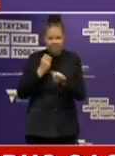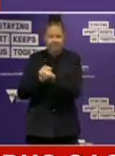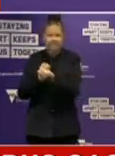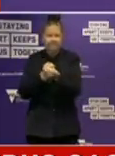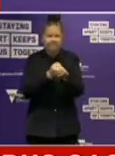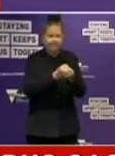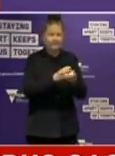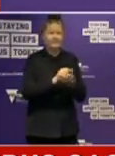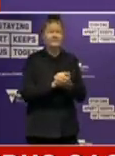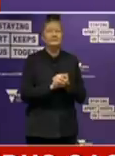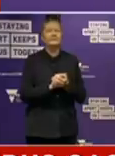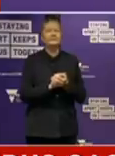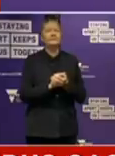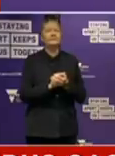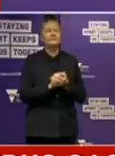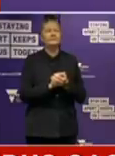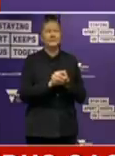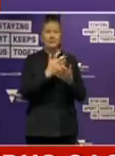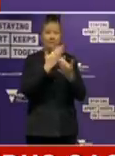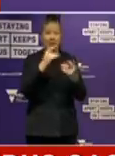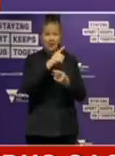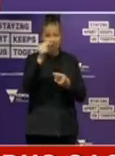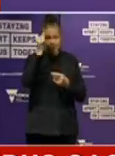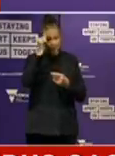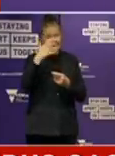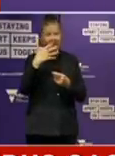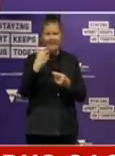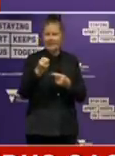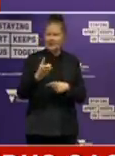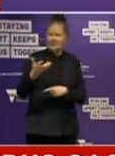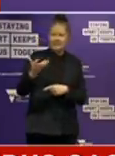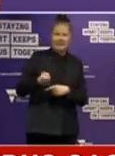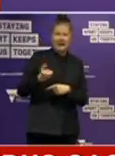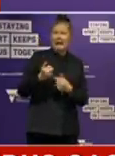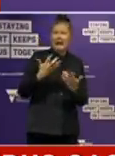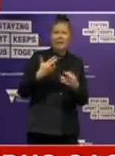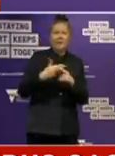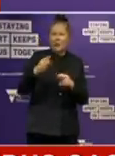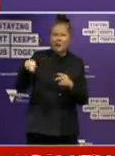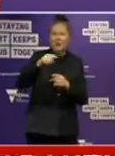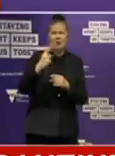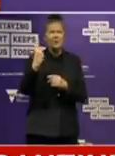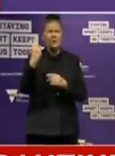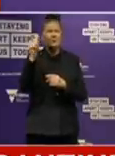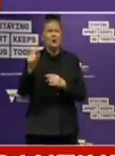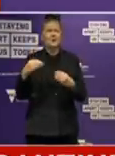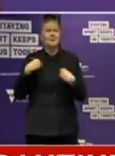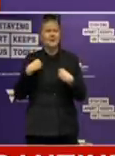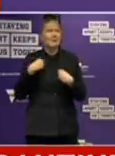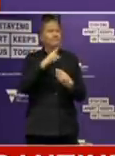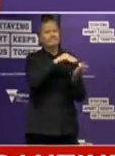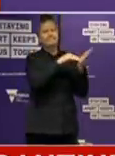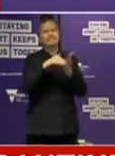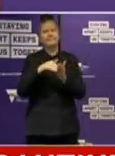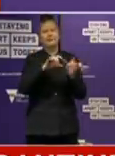As I think many people are aware, primary income support for sole traders has been provided by the Commonwealth and through